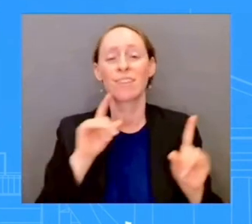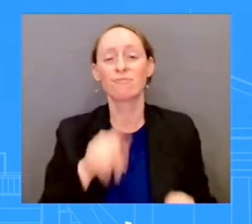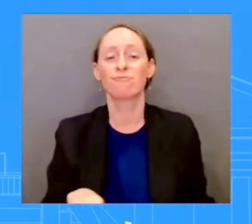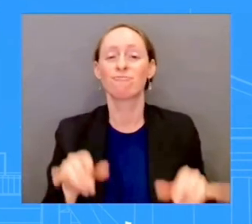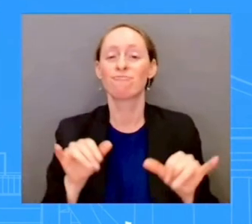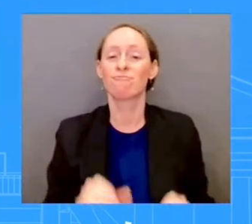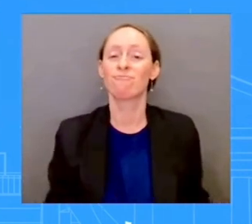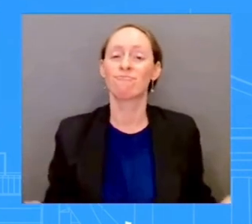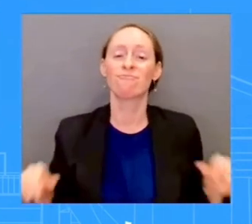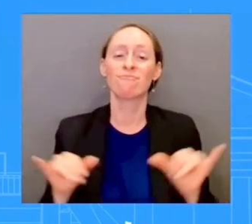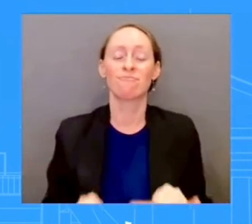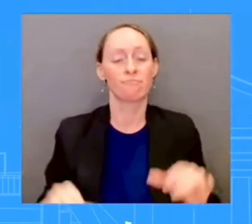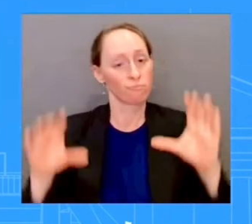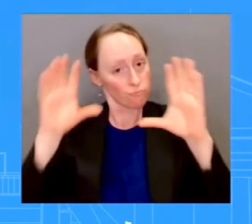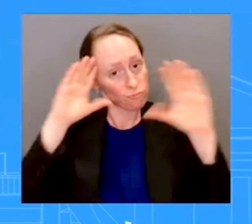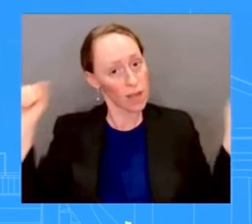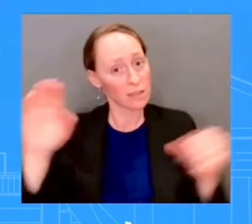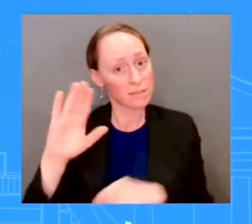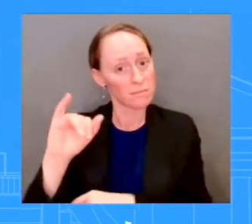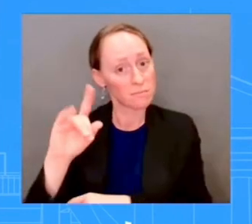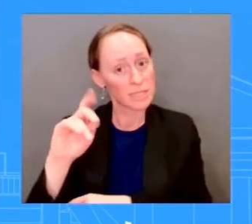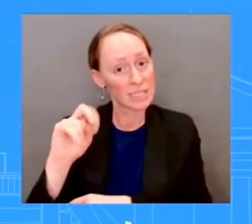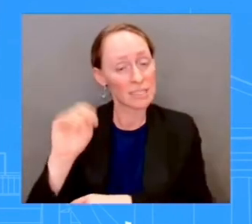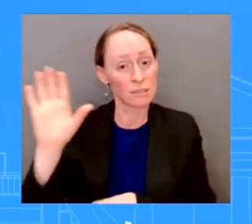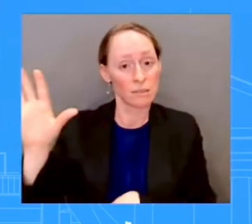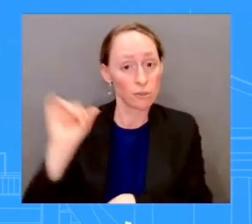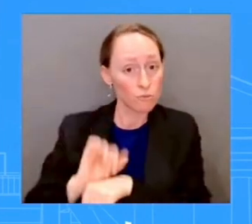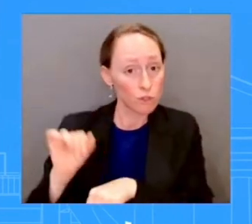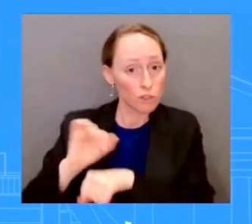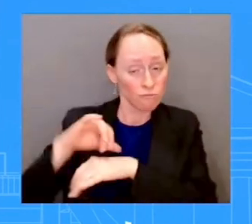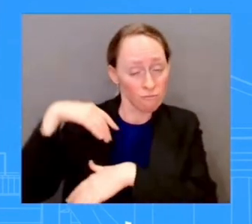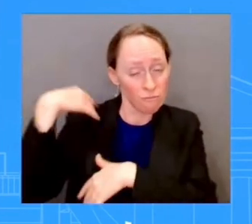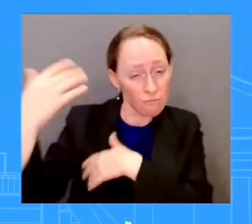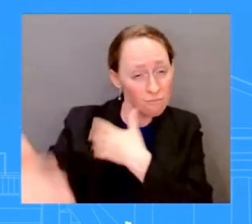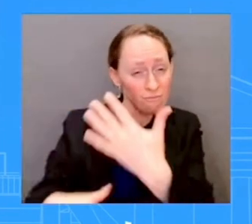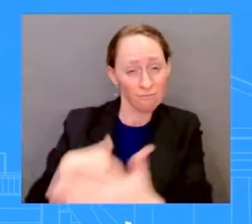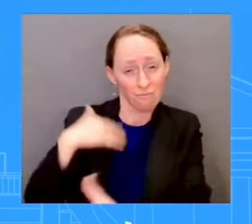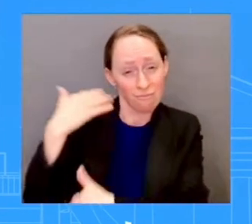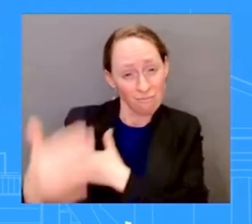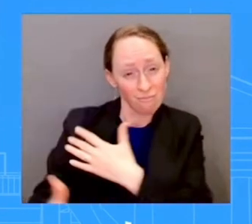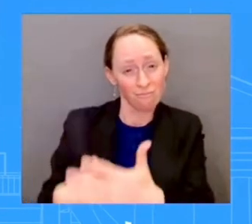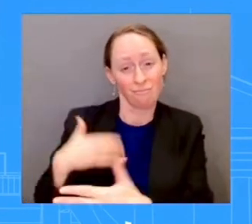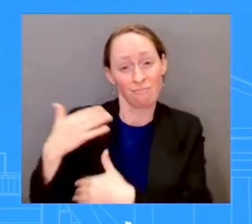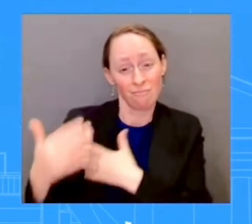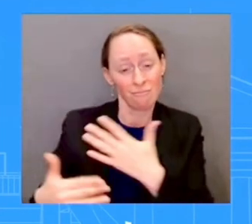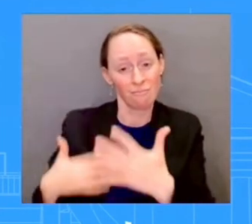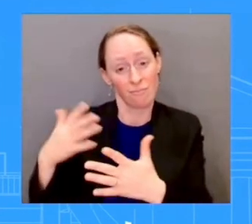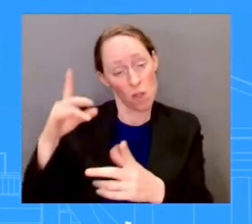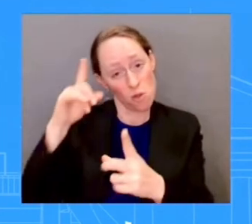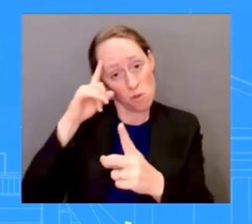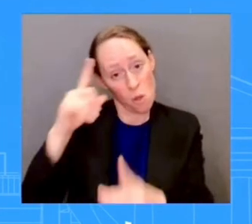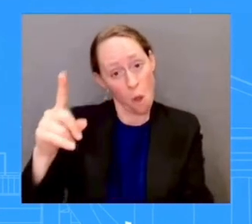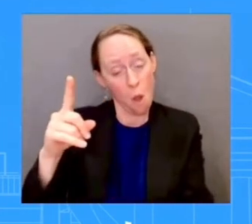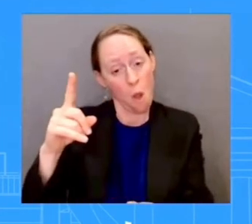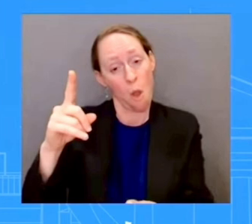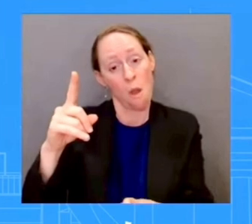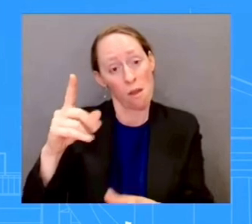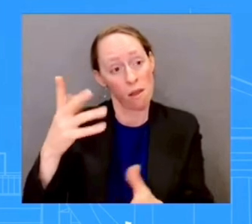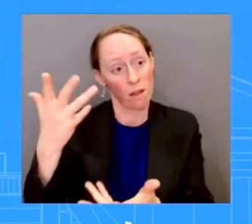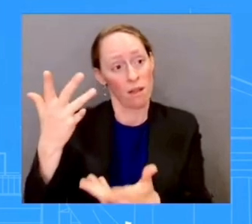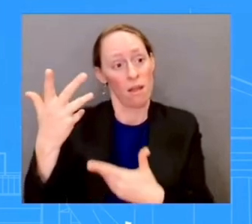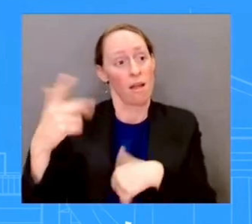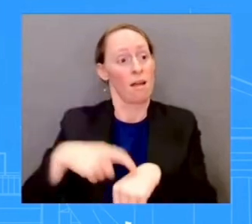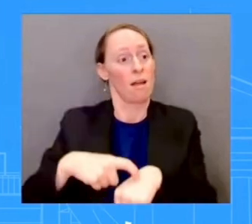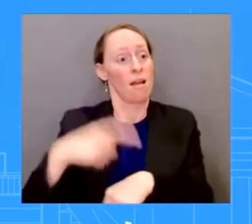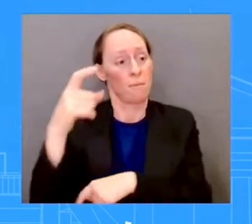managing, and I think she has said this too in her interviews, managing that intense competition requires intense diplomacy. That's what you've been seeing from this